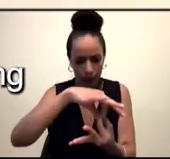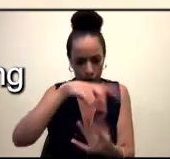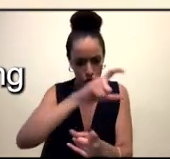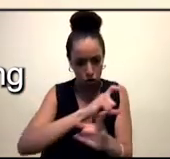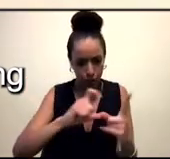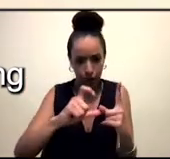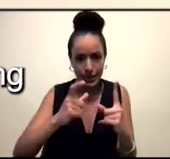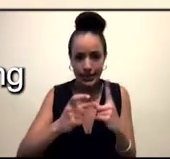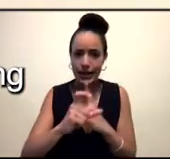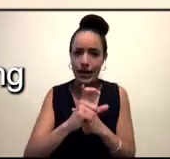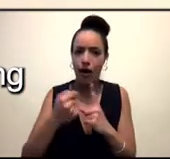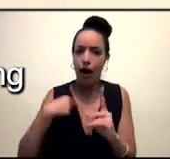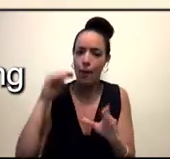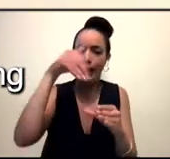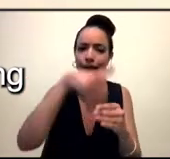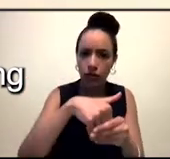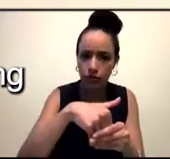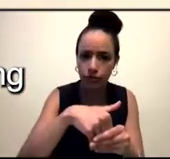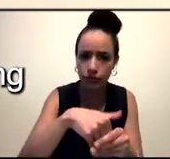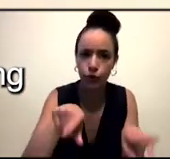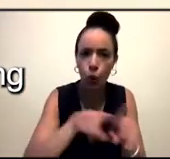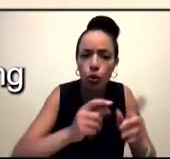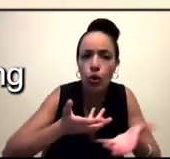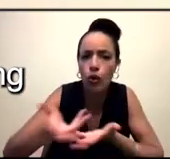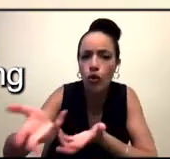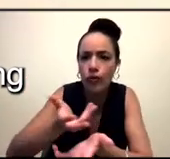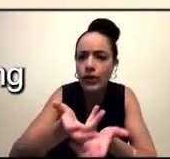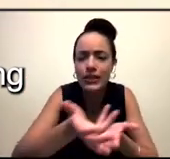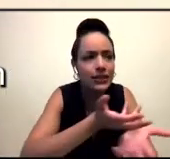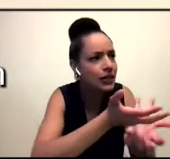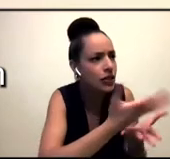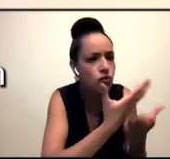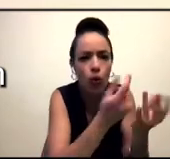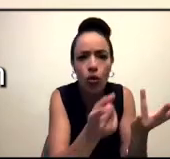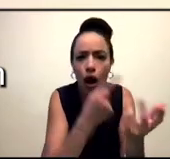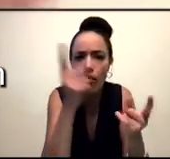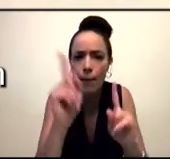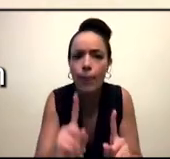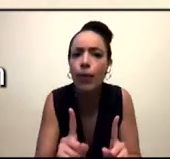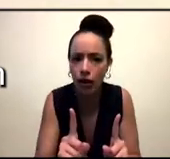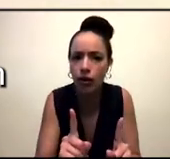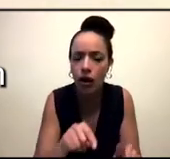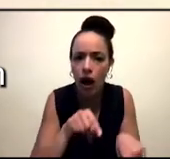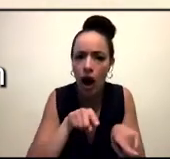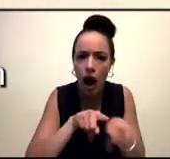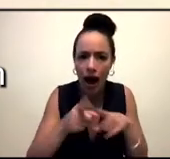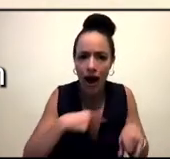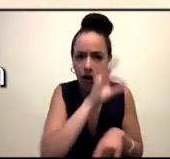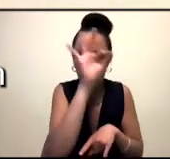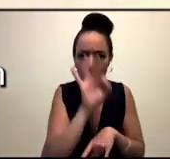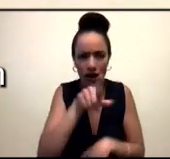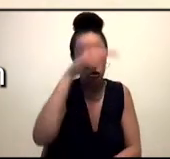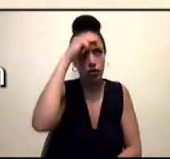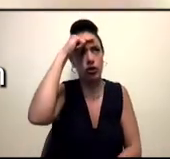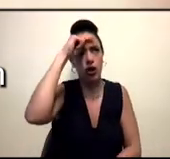the more it becomes a conversation that I'm also having with other folks, that I'm trying to answer some question that I have for myself,